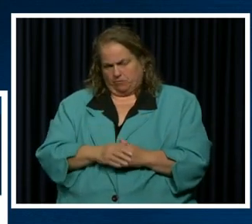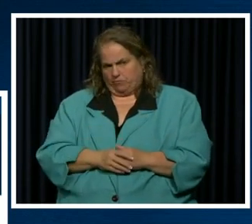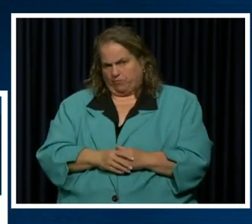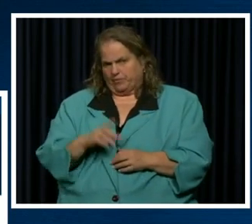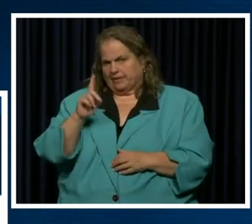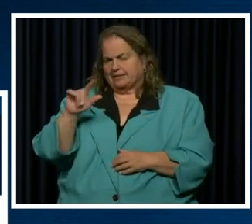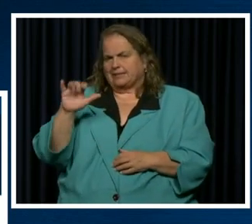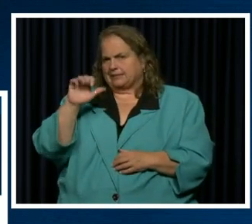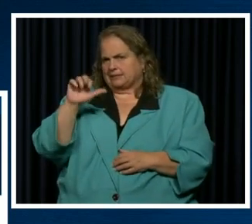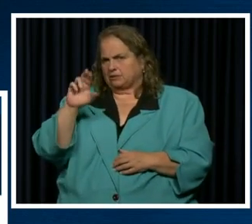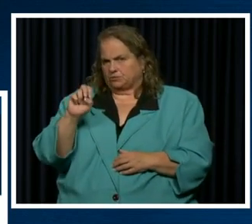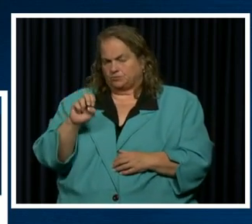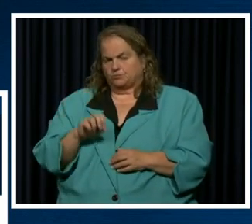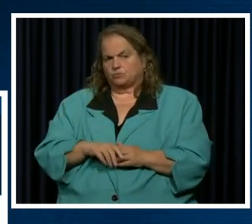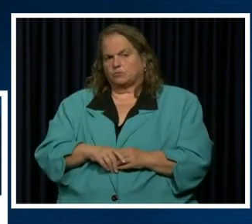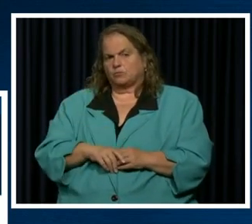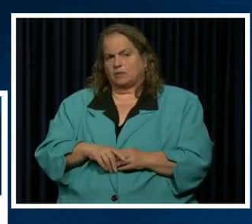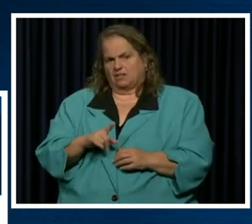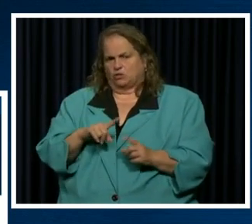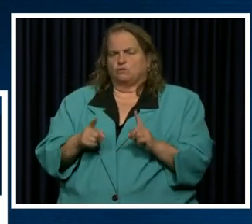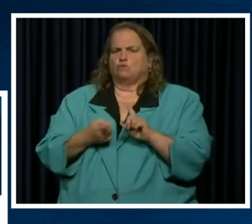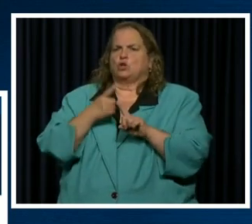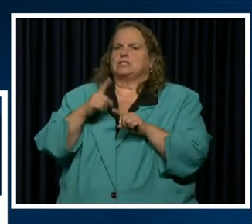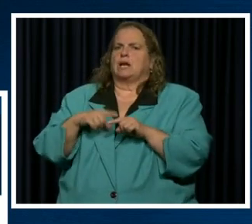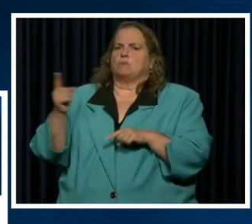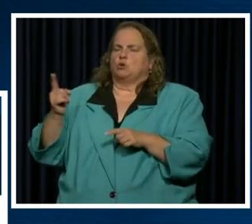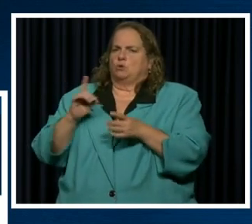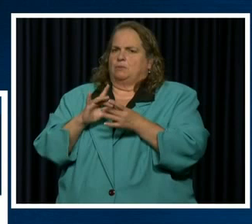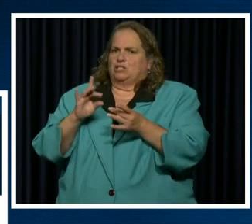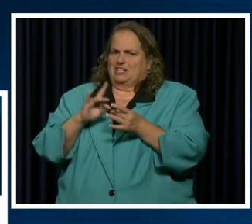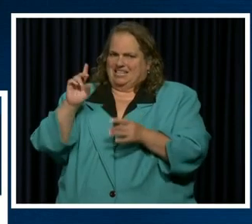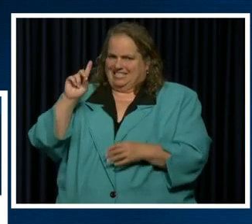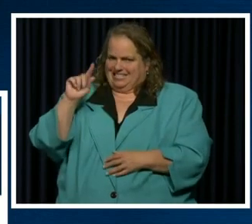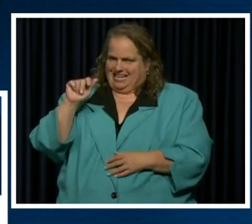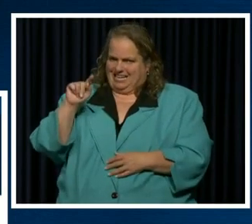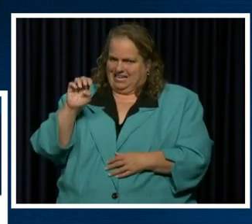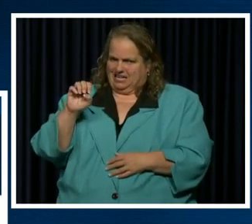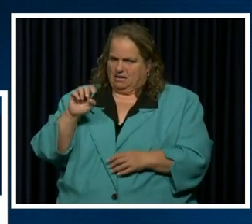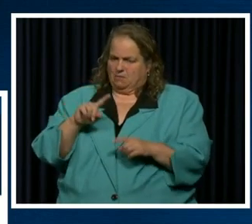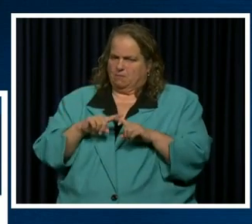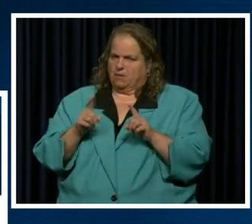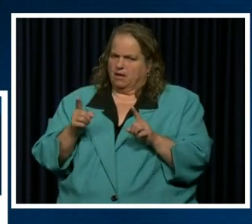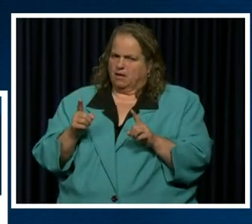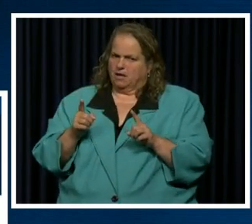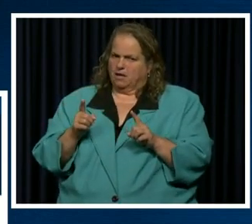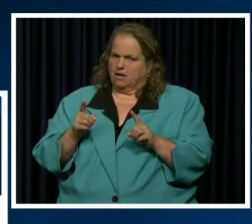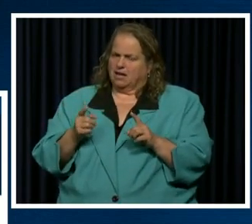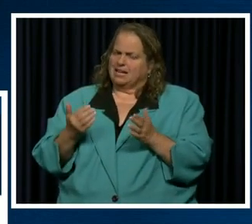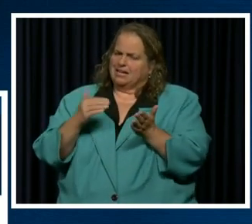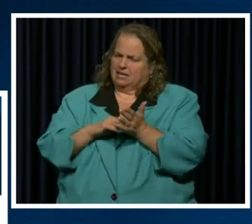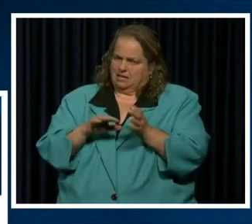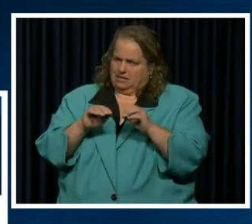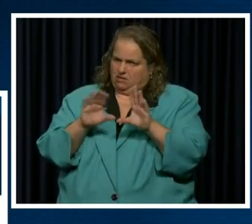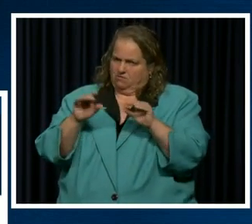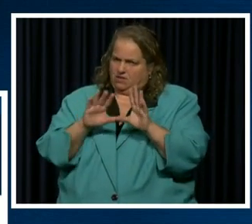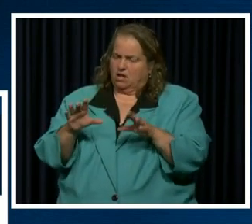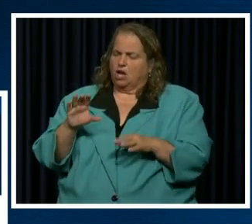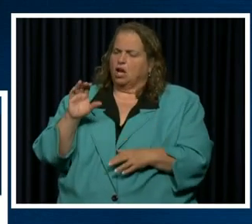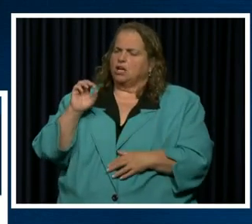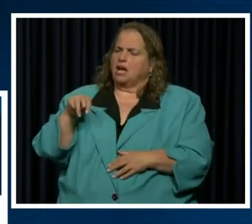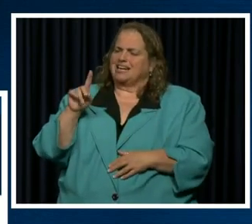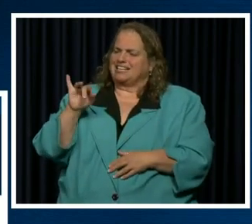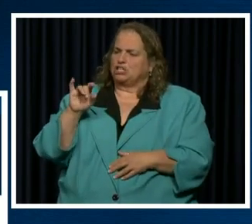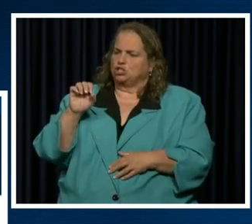to the daycare issue. think this is the first time you mentioned a date, I believe. But, uh, again, clarify the conditions